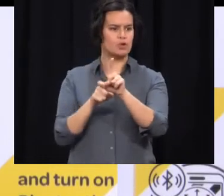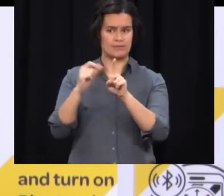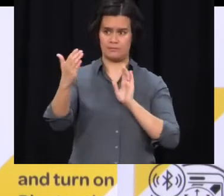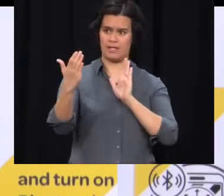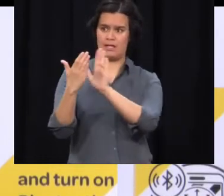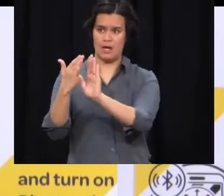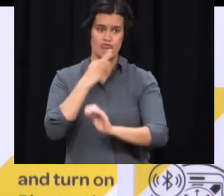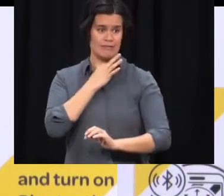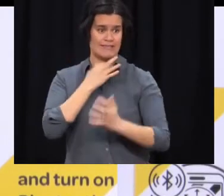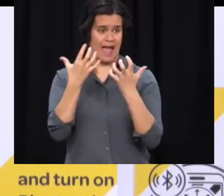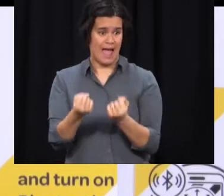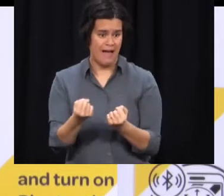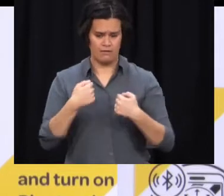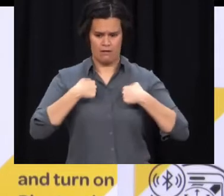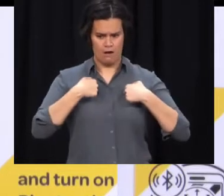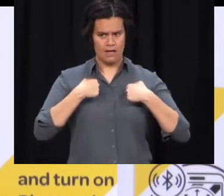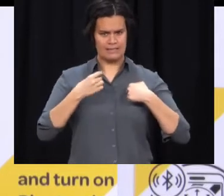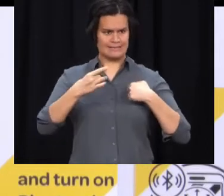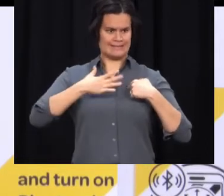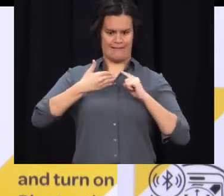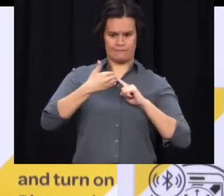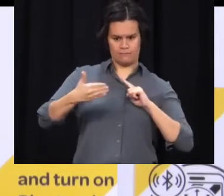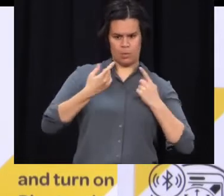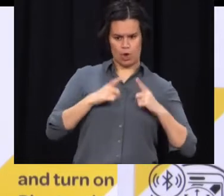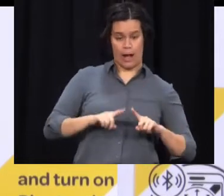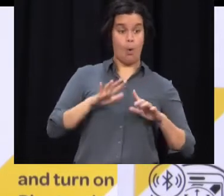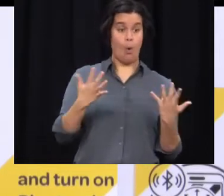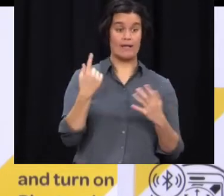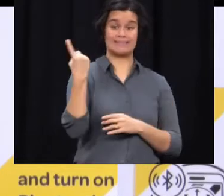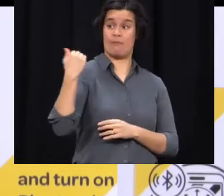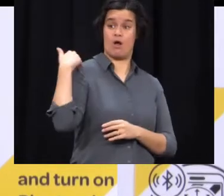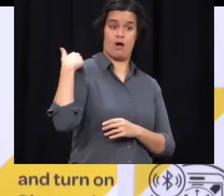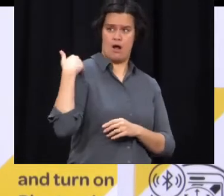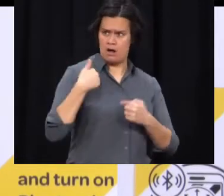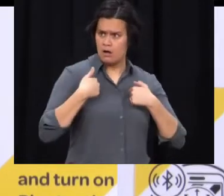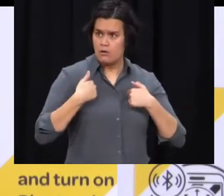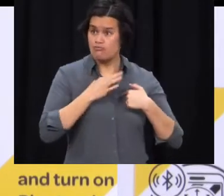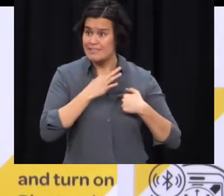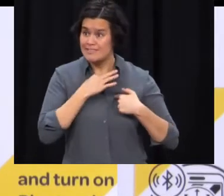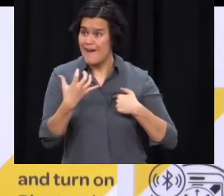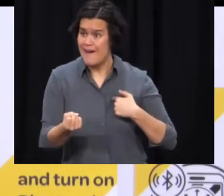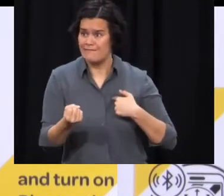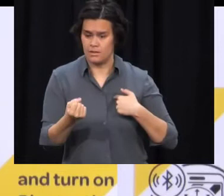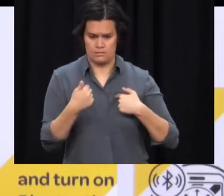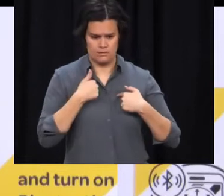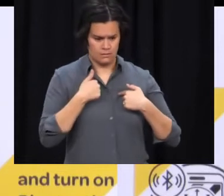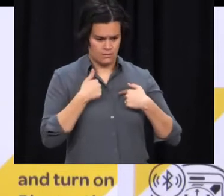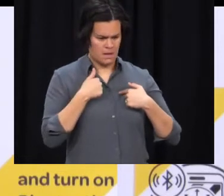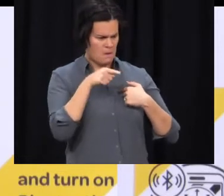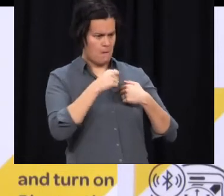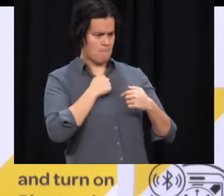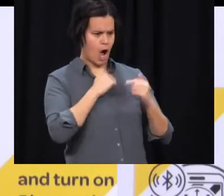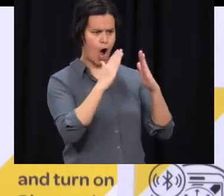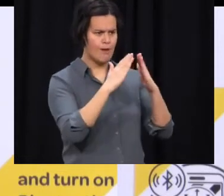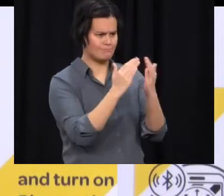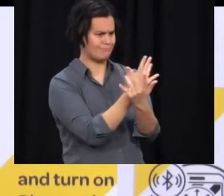households, particularly until they have returned that negative day five test. Just staying in their bedrooms essentially in the rest of